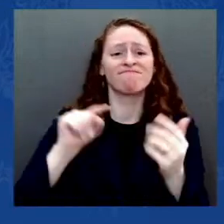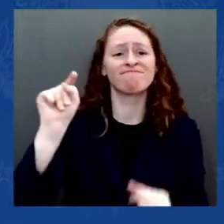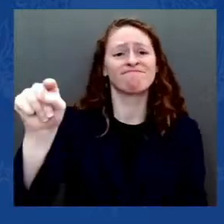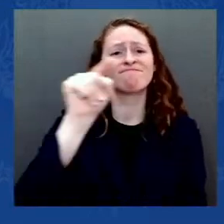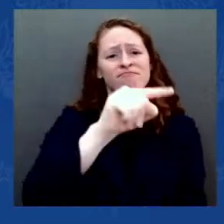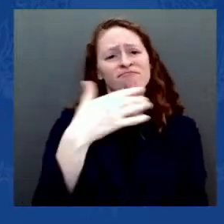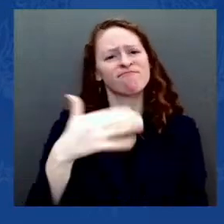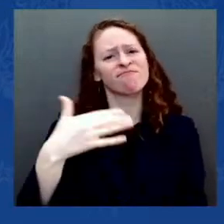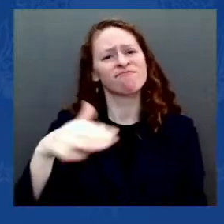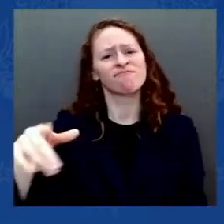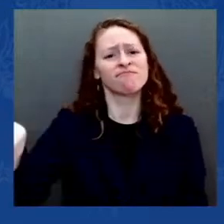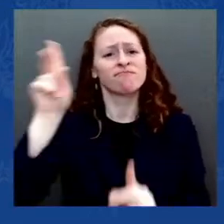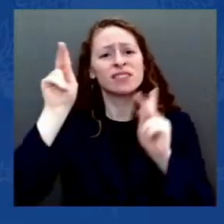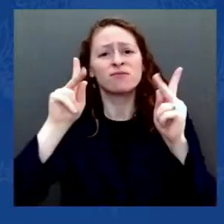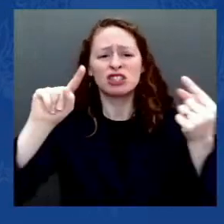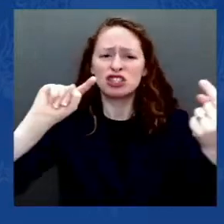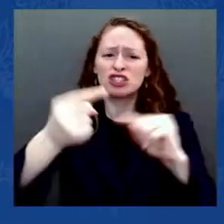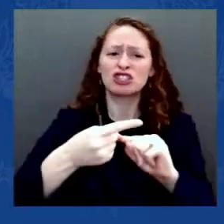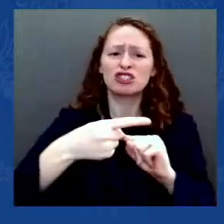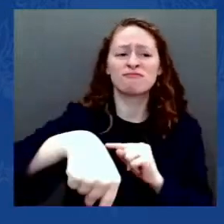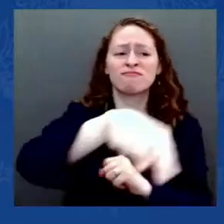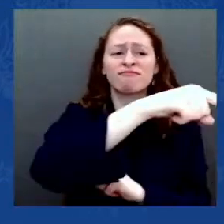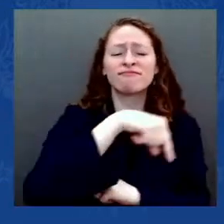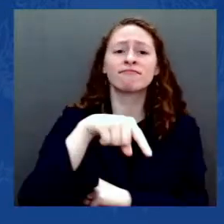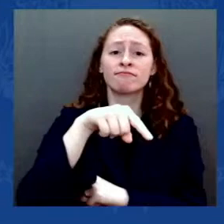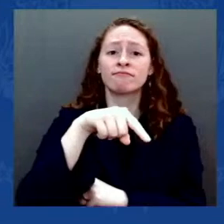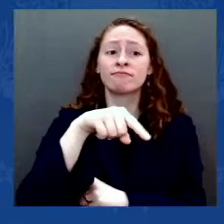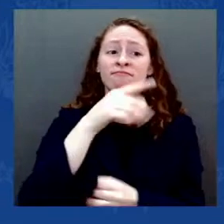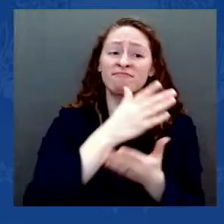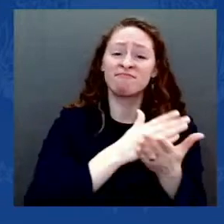Our thoughts are with all of the families who have lost a loved one.